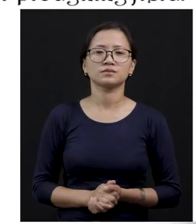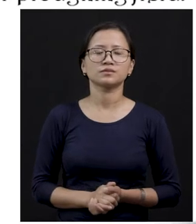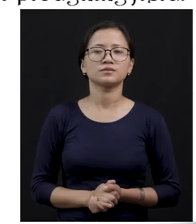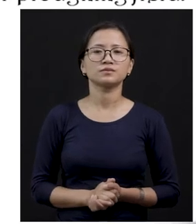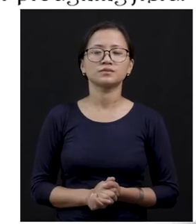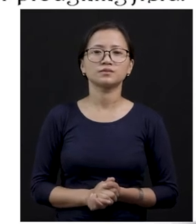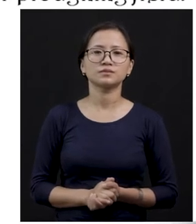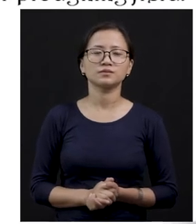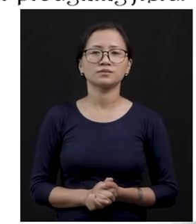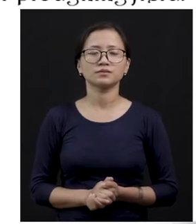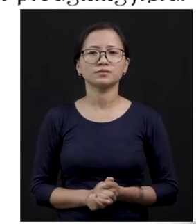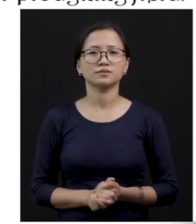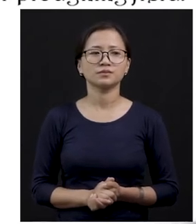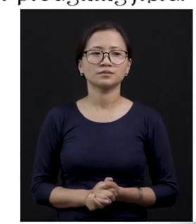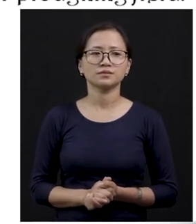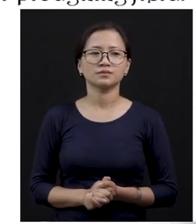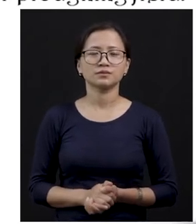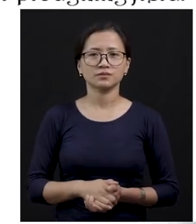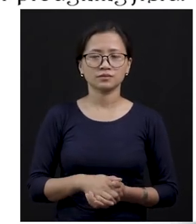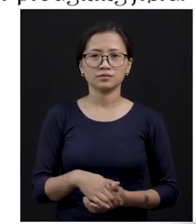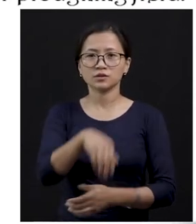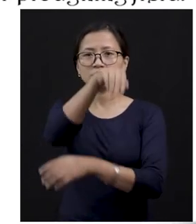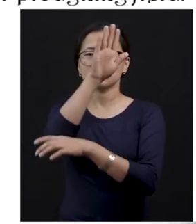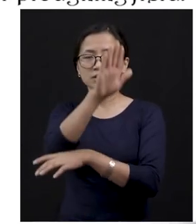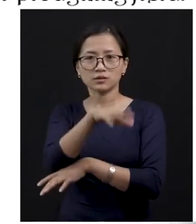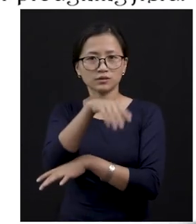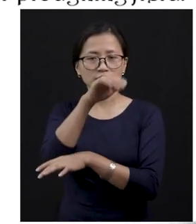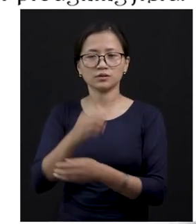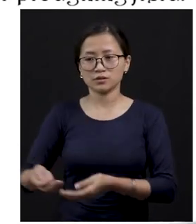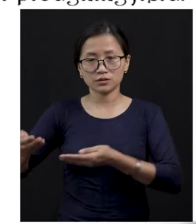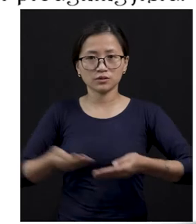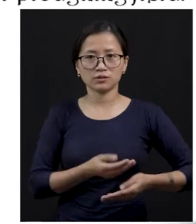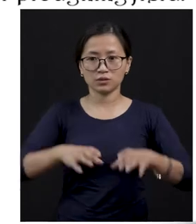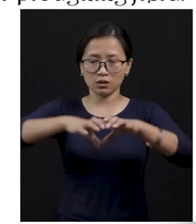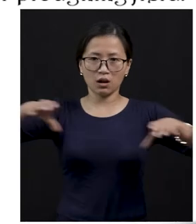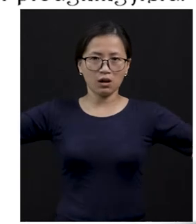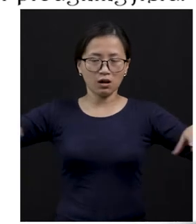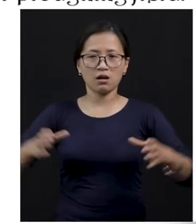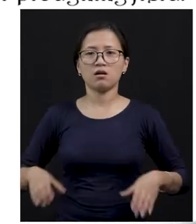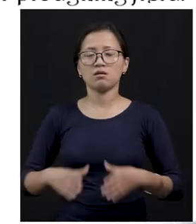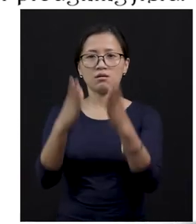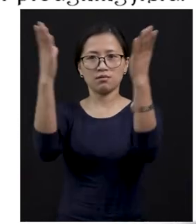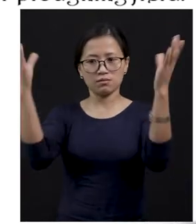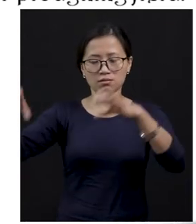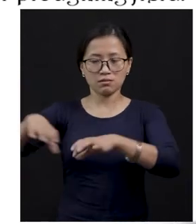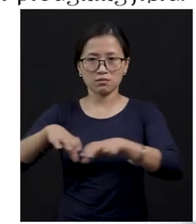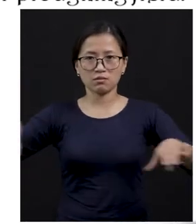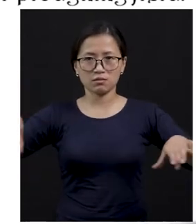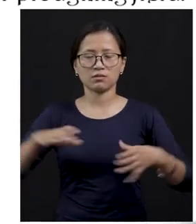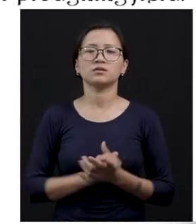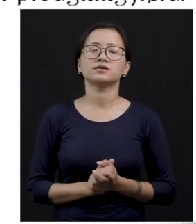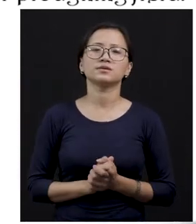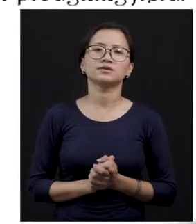plowing the land. Then you find this elephant carrying a log, a log of wood.